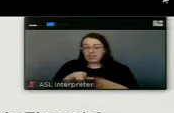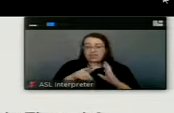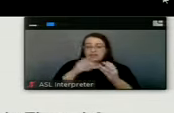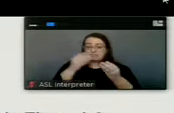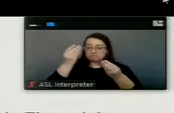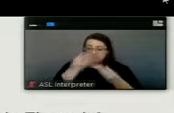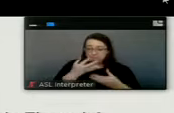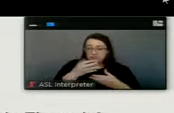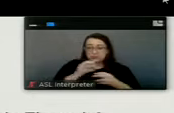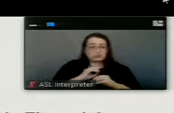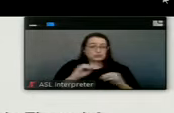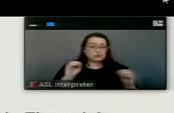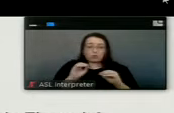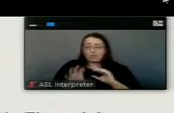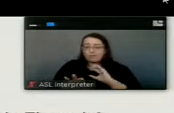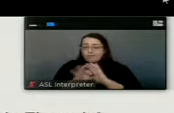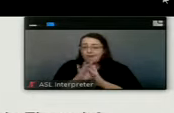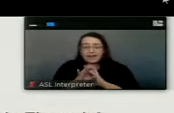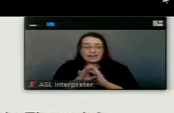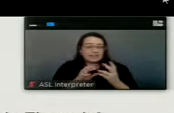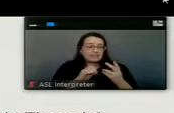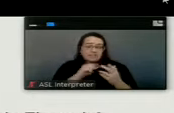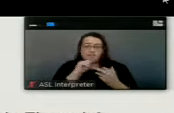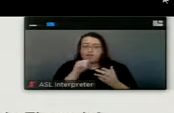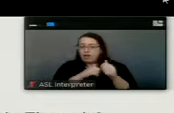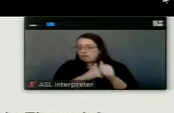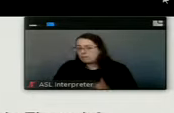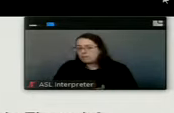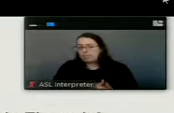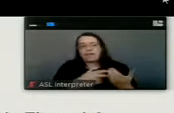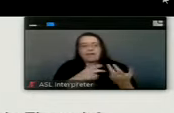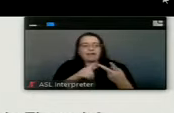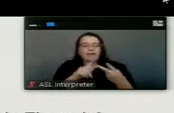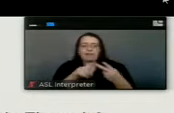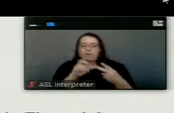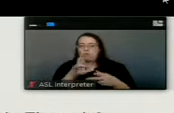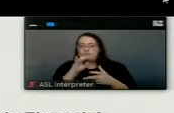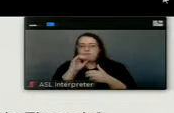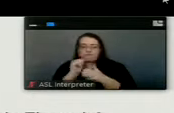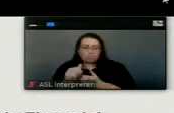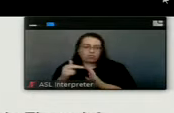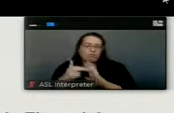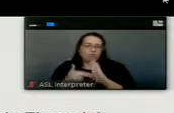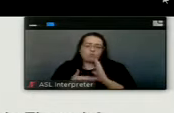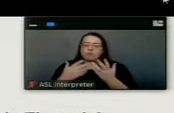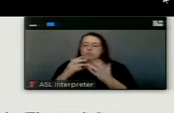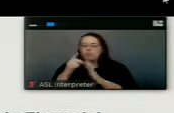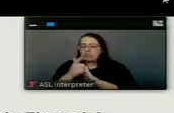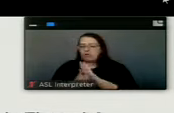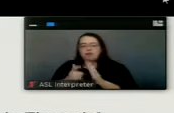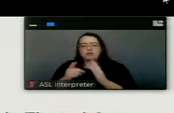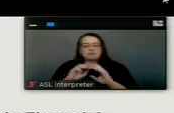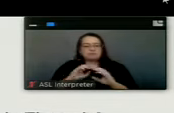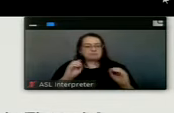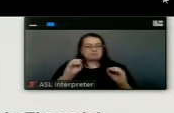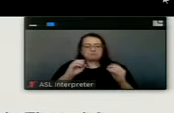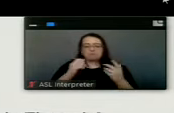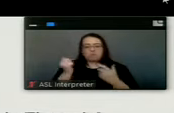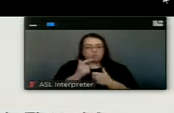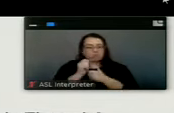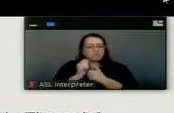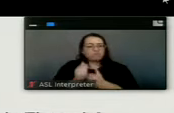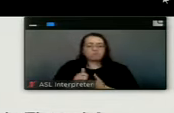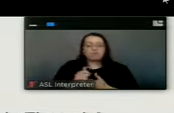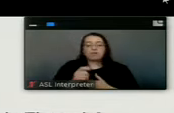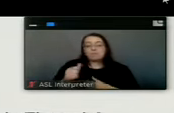there's no findings of noncompliance that the auditors found. At the very back of your audited financial